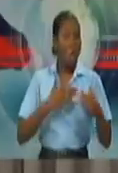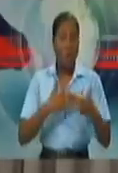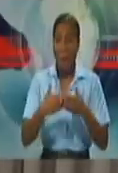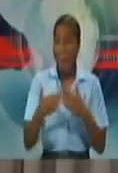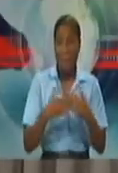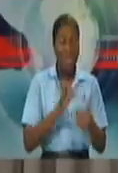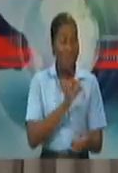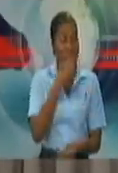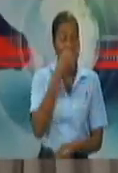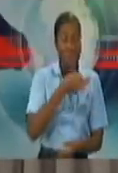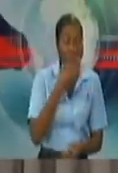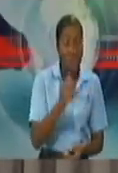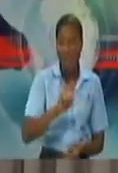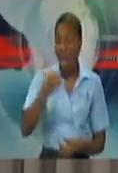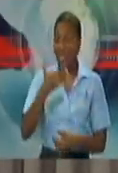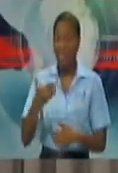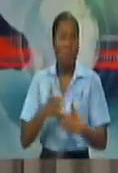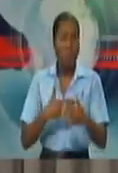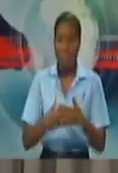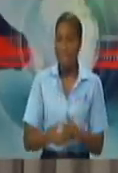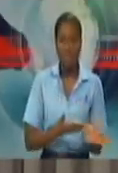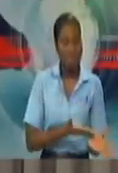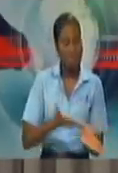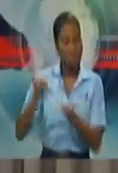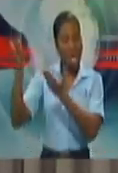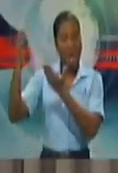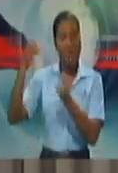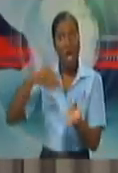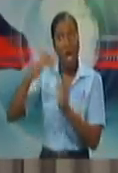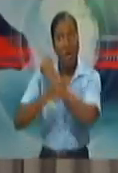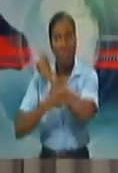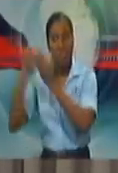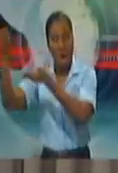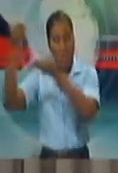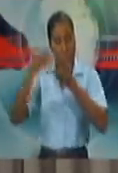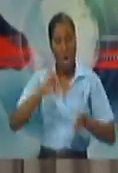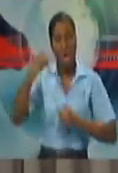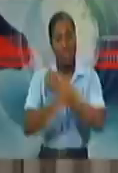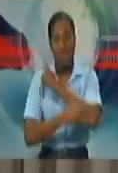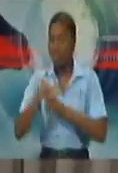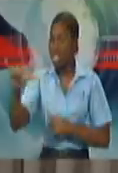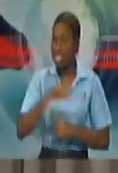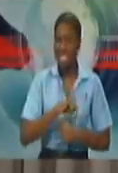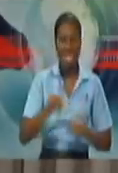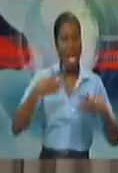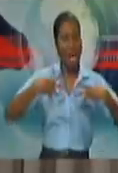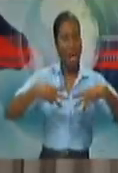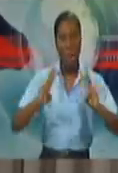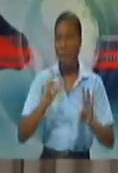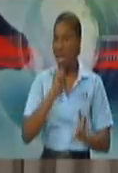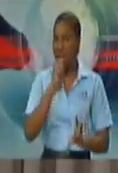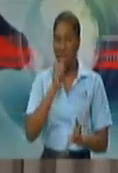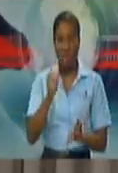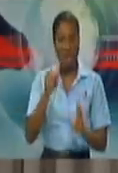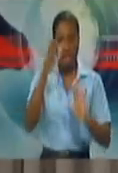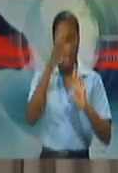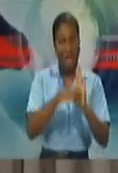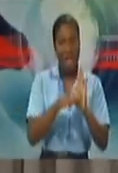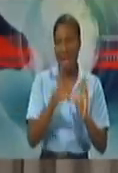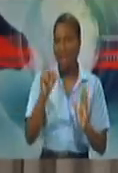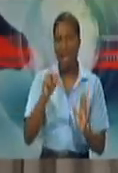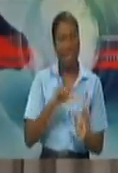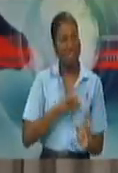-essential goods. But as to the monitoring of what's coming in. So the things have been coming in. But we too have been keeping a close eye